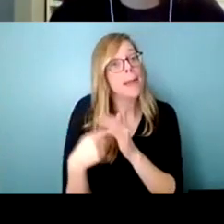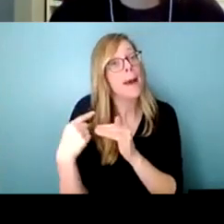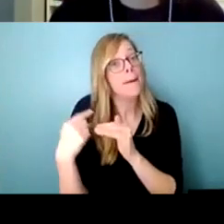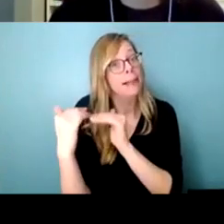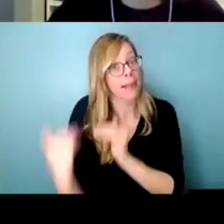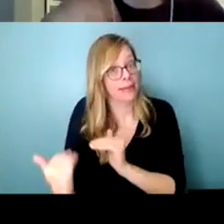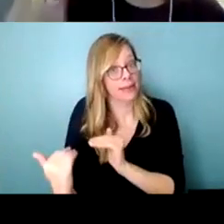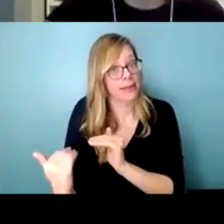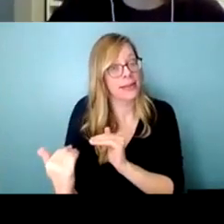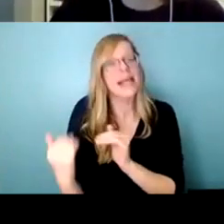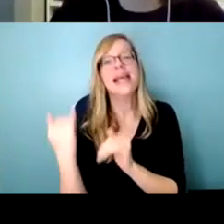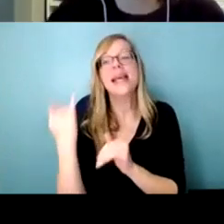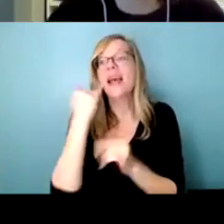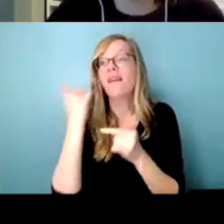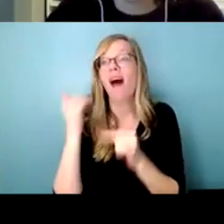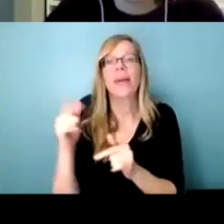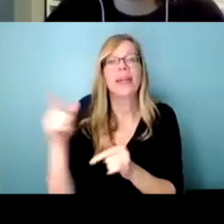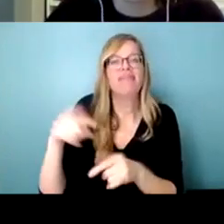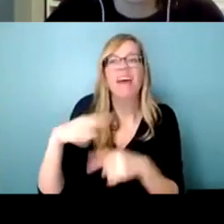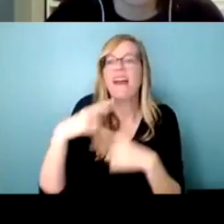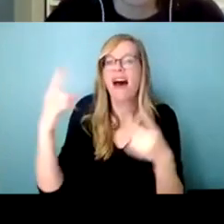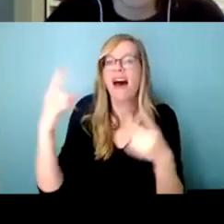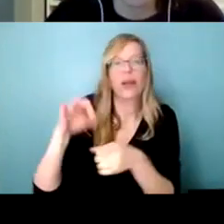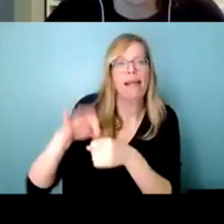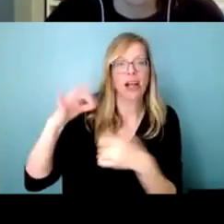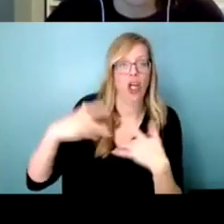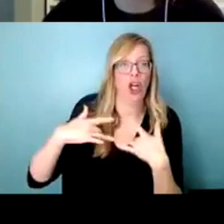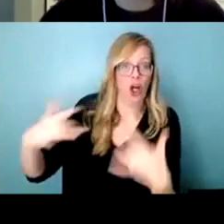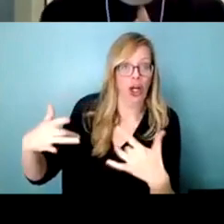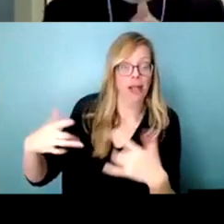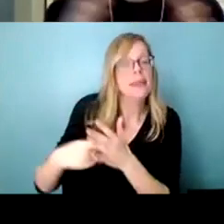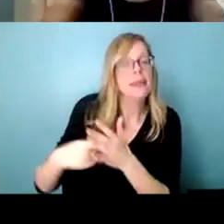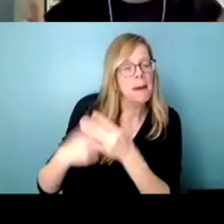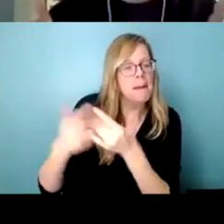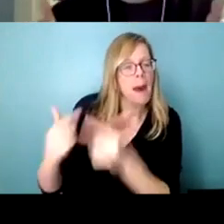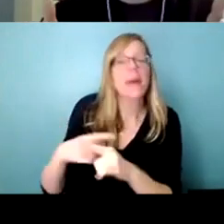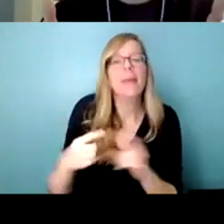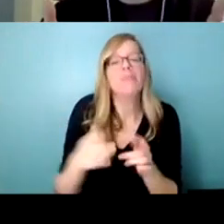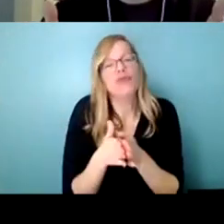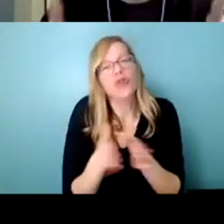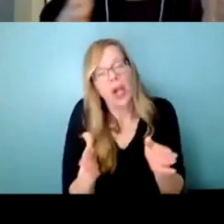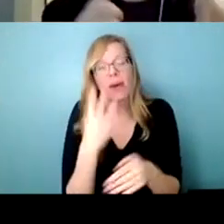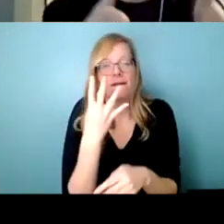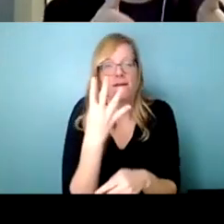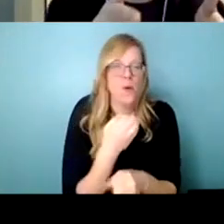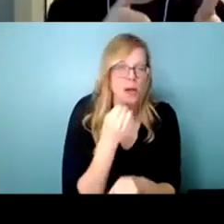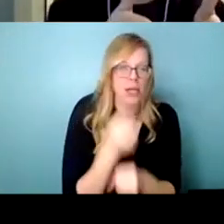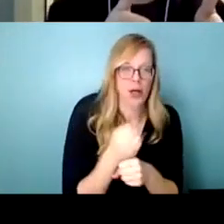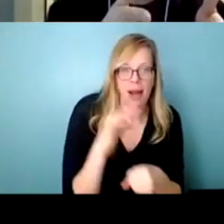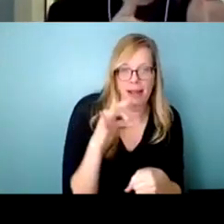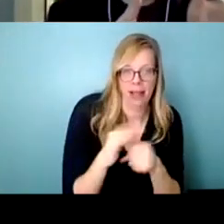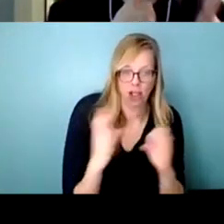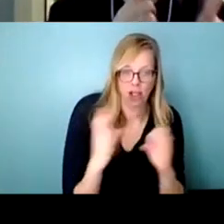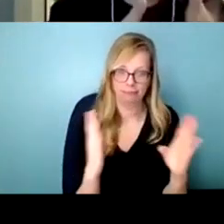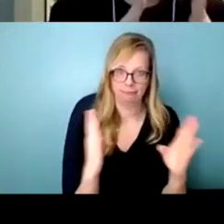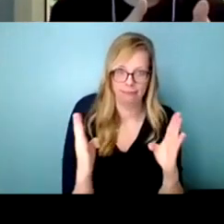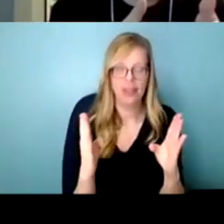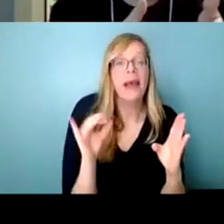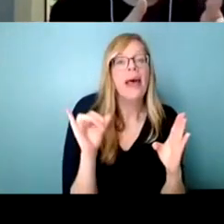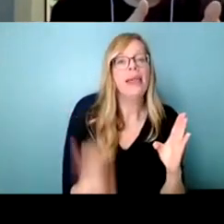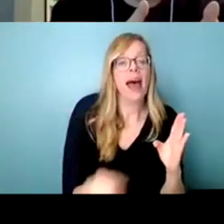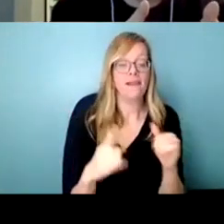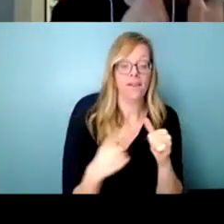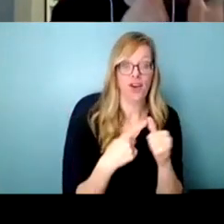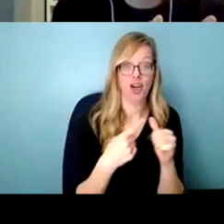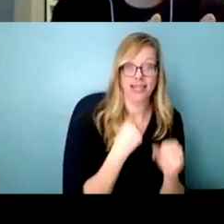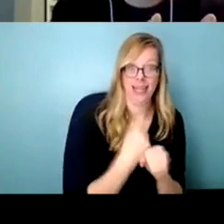the if an election is called sooner but generally speaking it's four years and so within that cycle um usually in the first